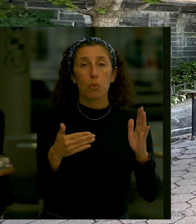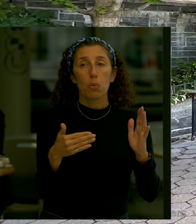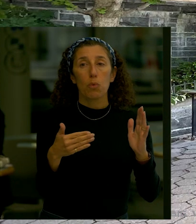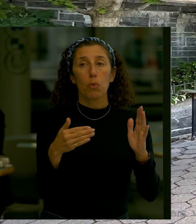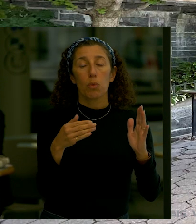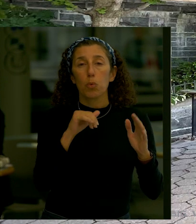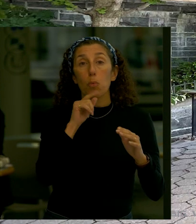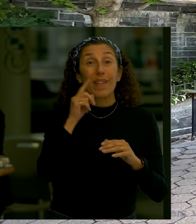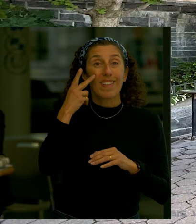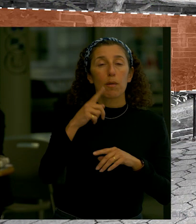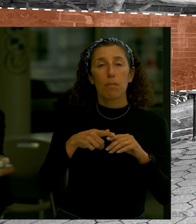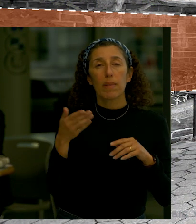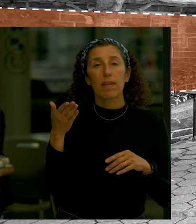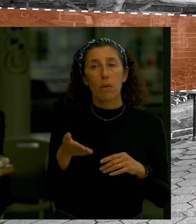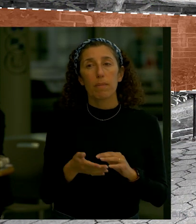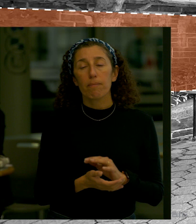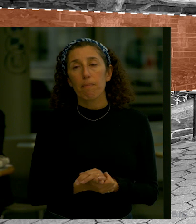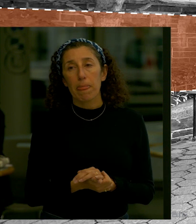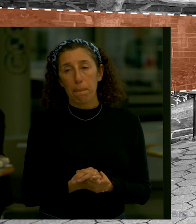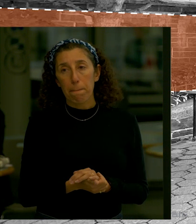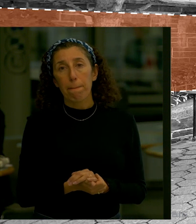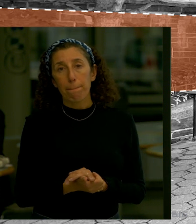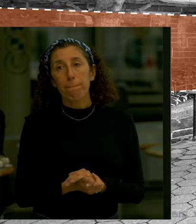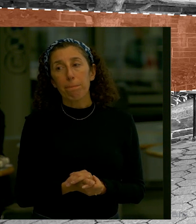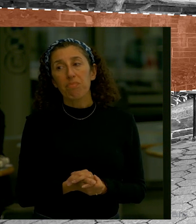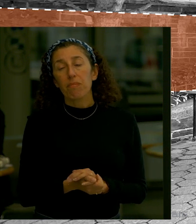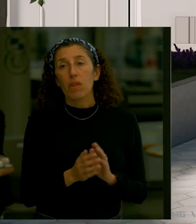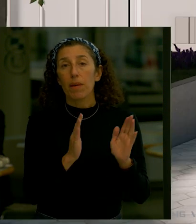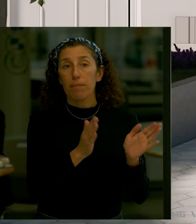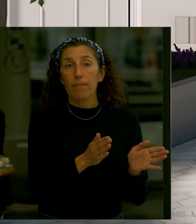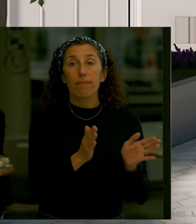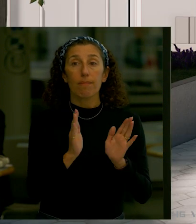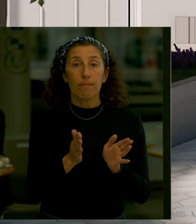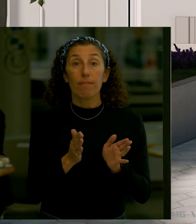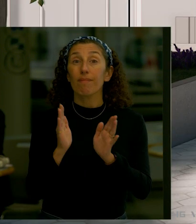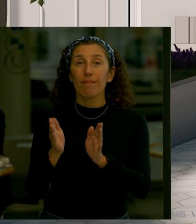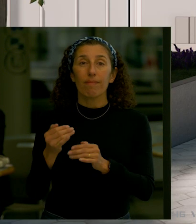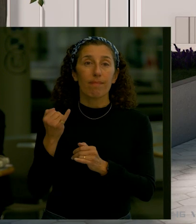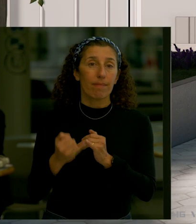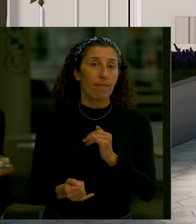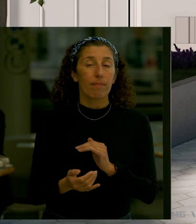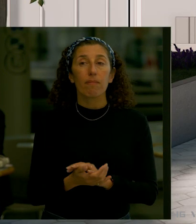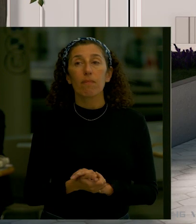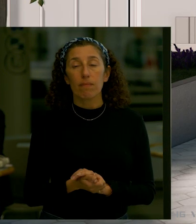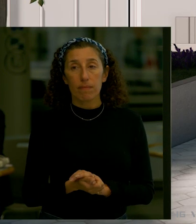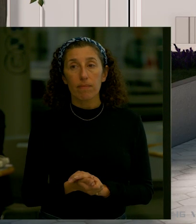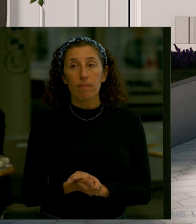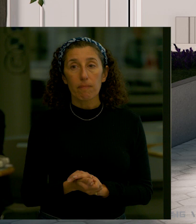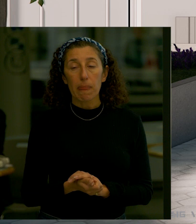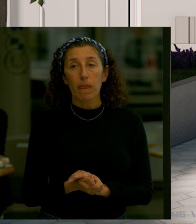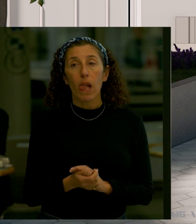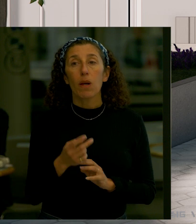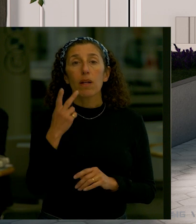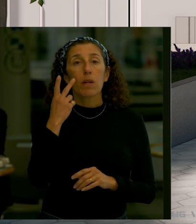so another shot existing there's where it's going to go and here's the final again you can